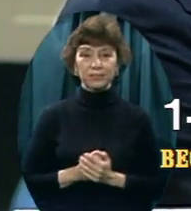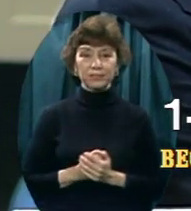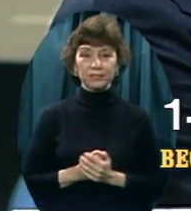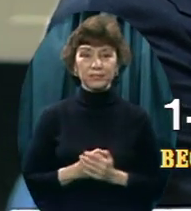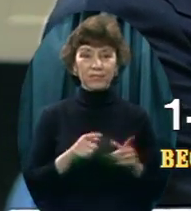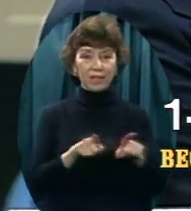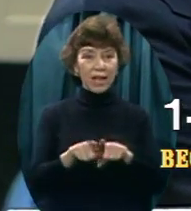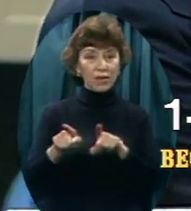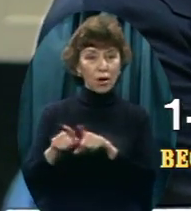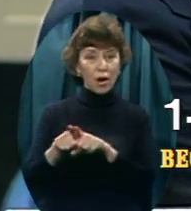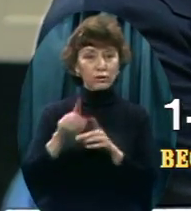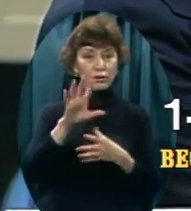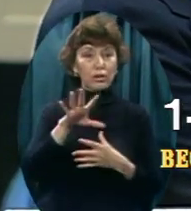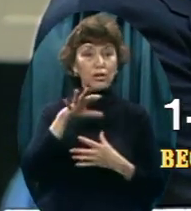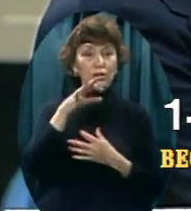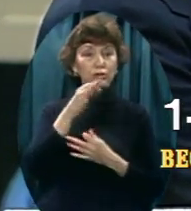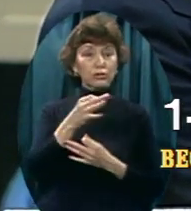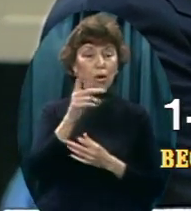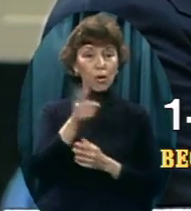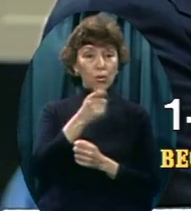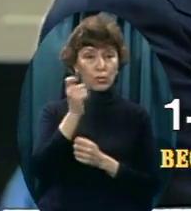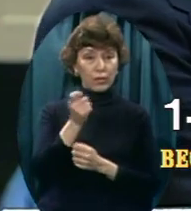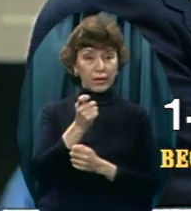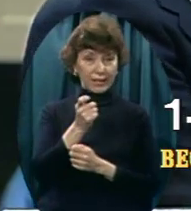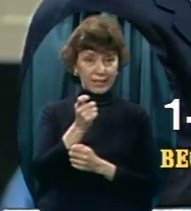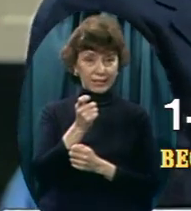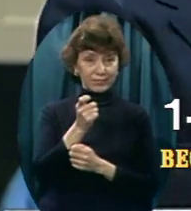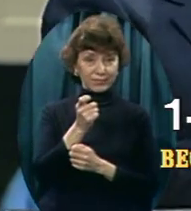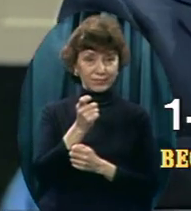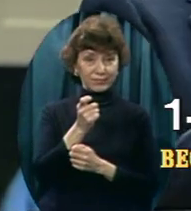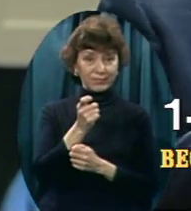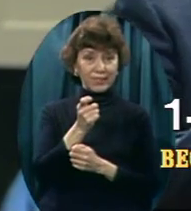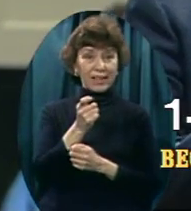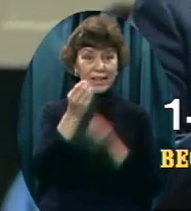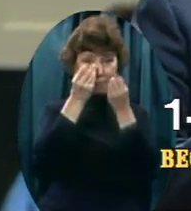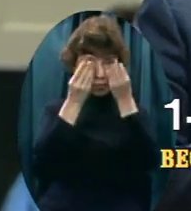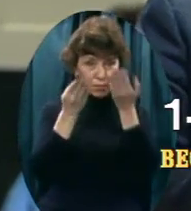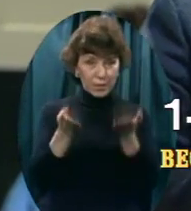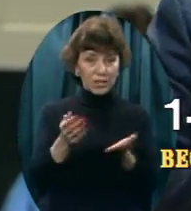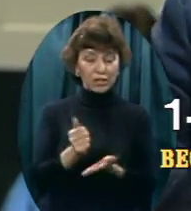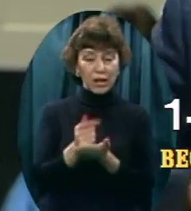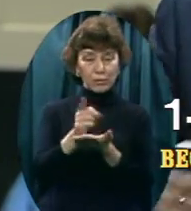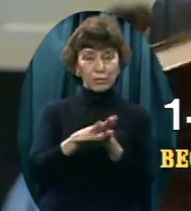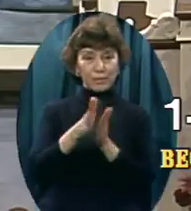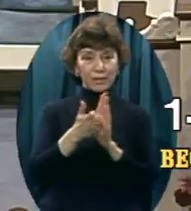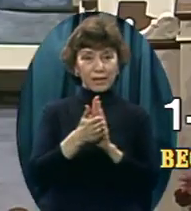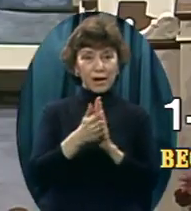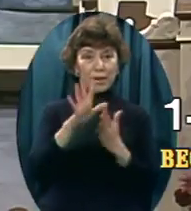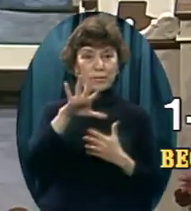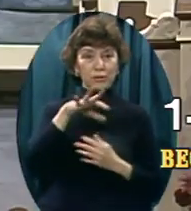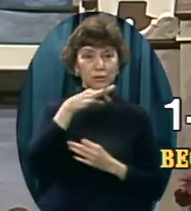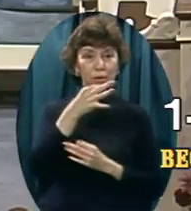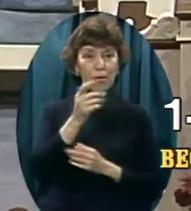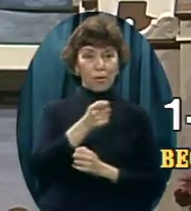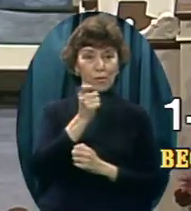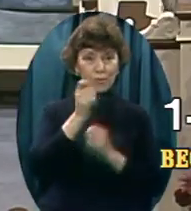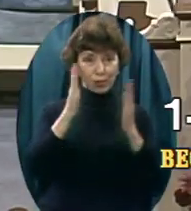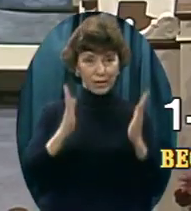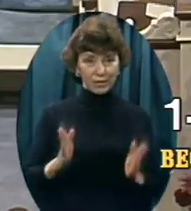path to soul winning by J.O. Grooms to help you become a soul winner. It's something for the family. And everyone